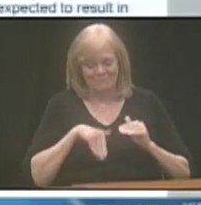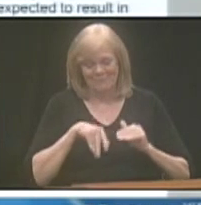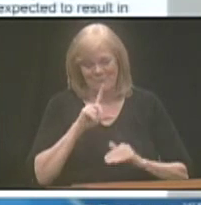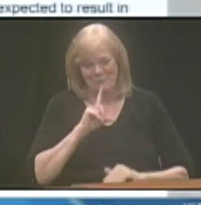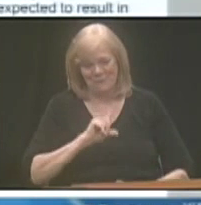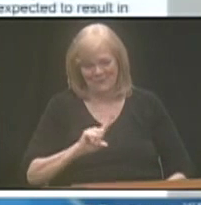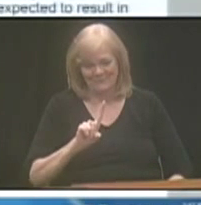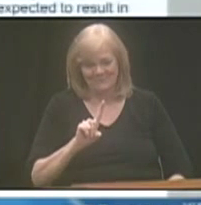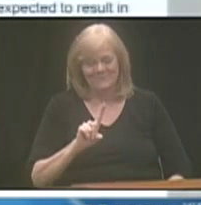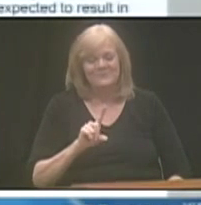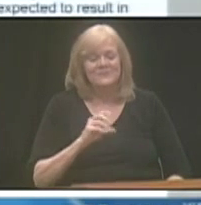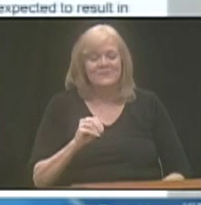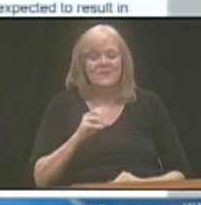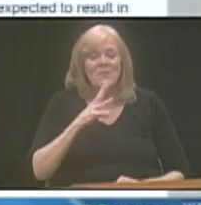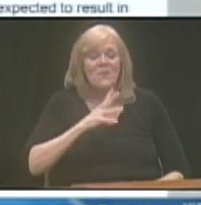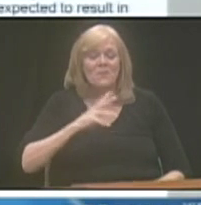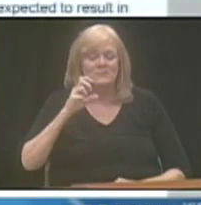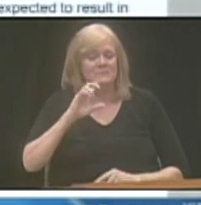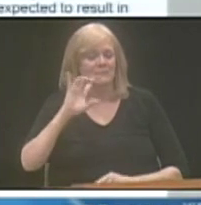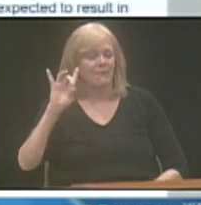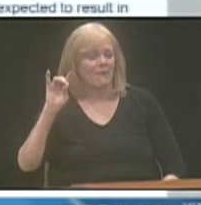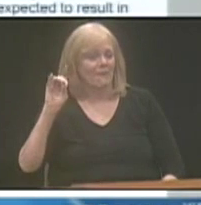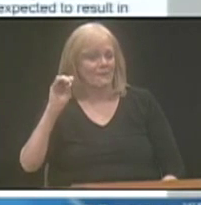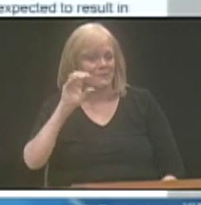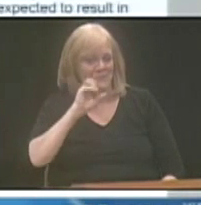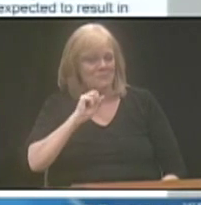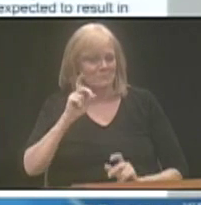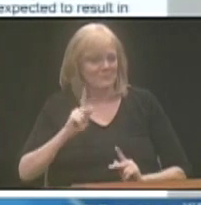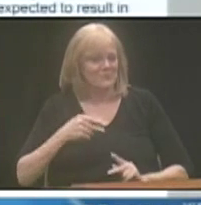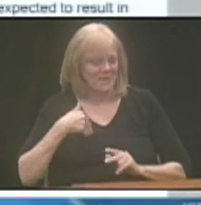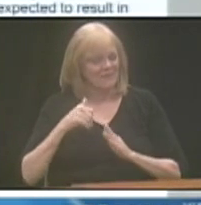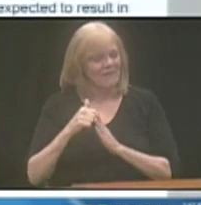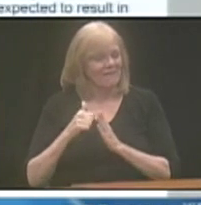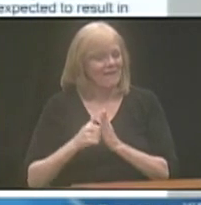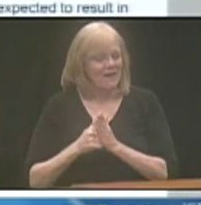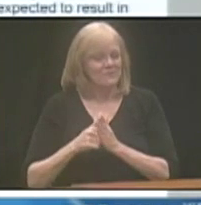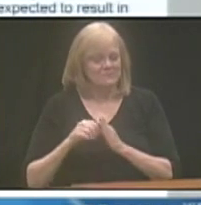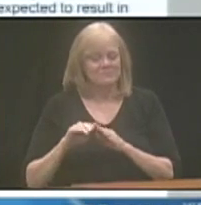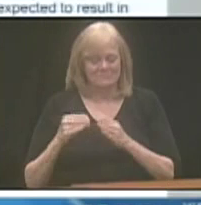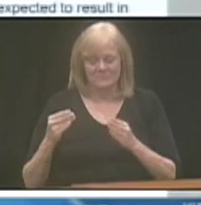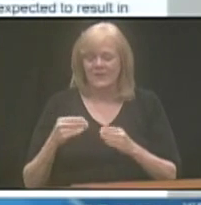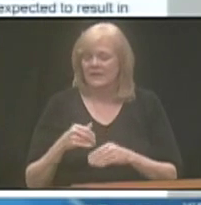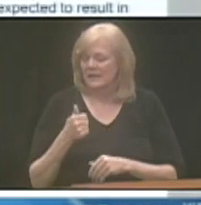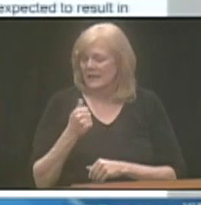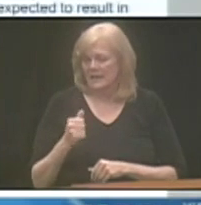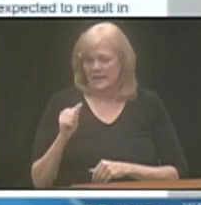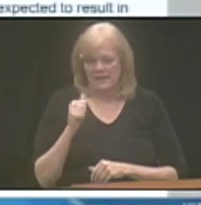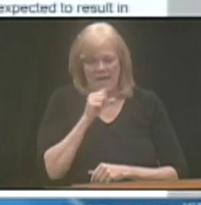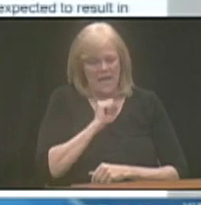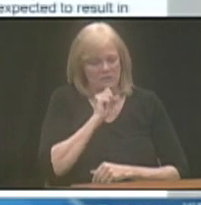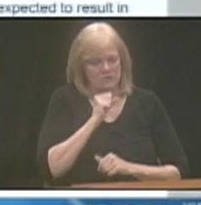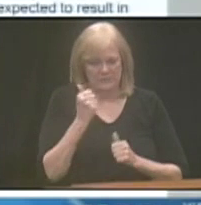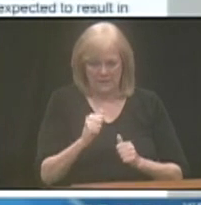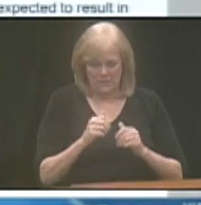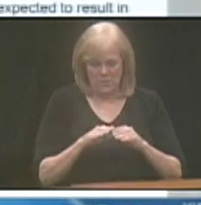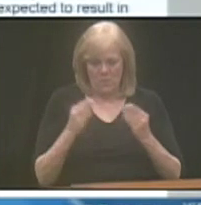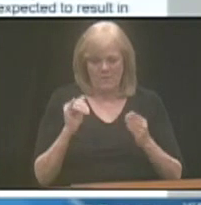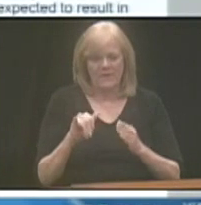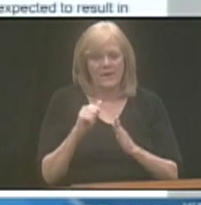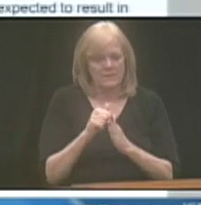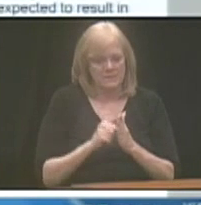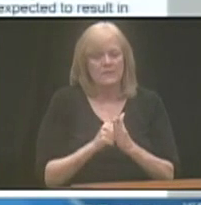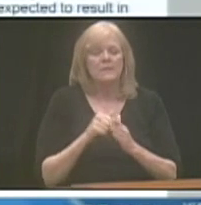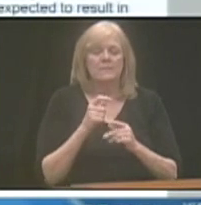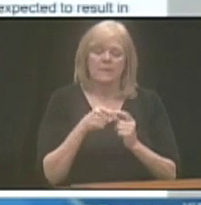old and our oldest account owner is in his 80s. So, it's really anyone of any age can access the accounts provided that eligibility